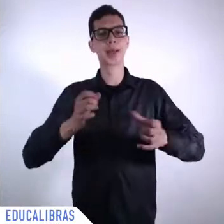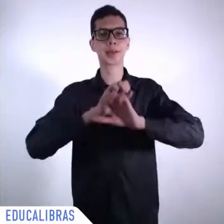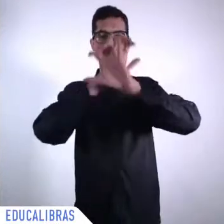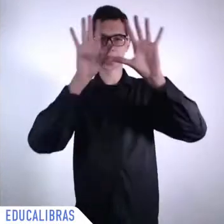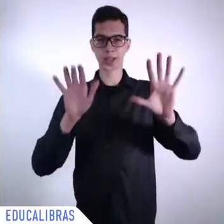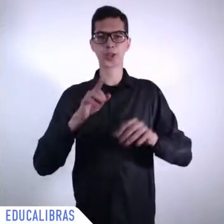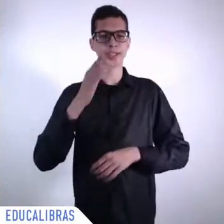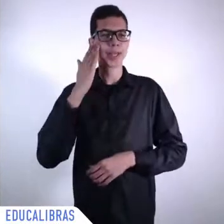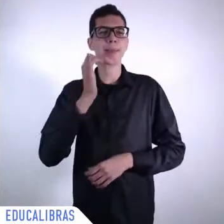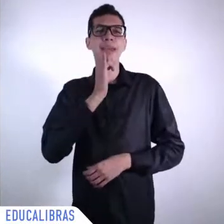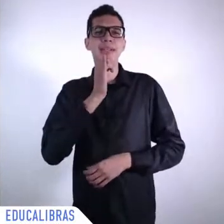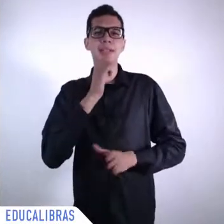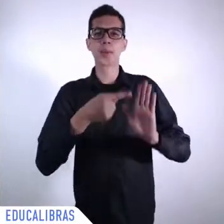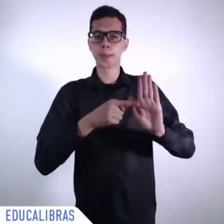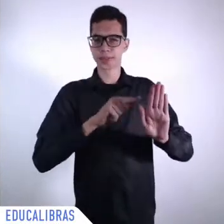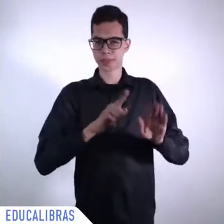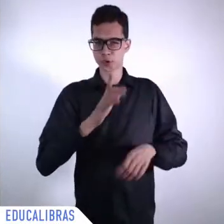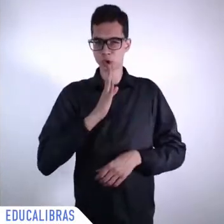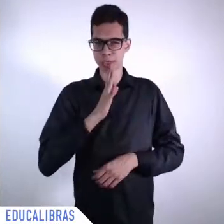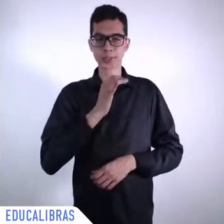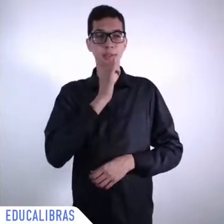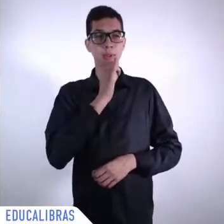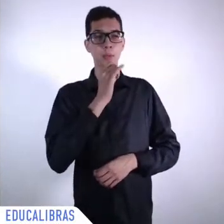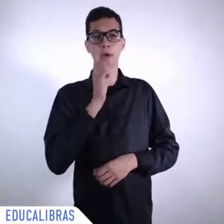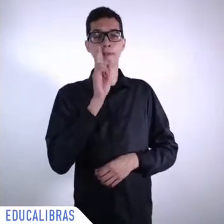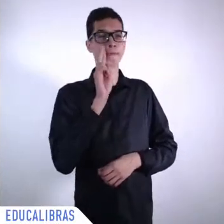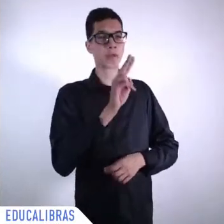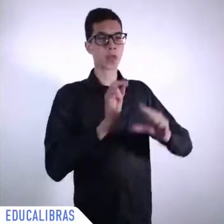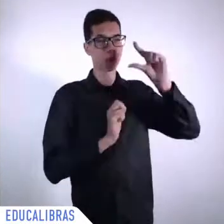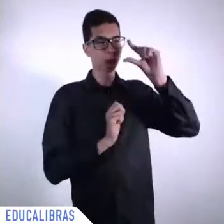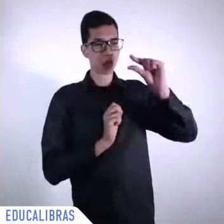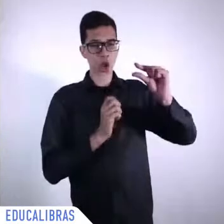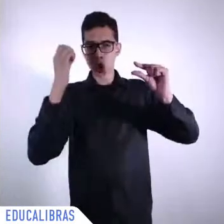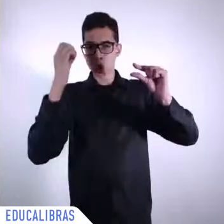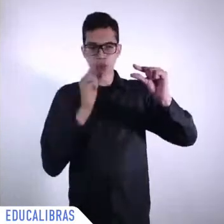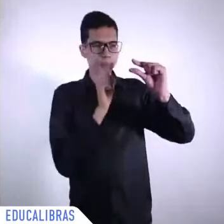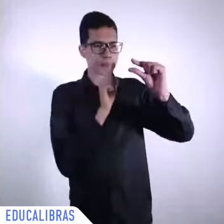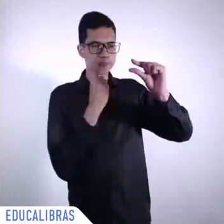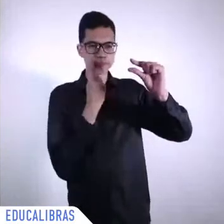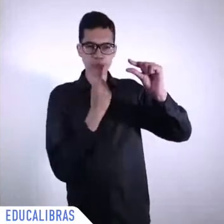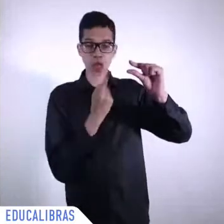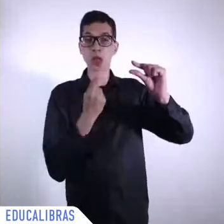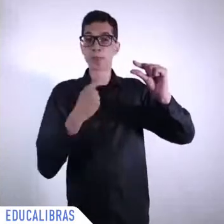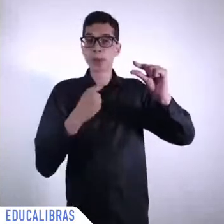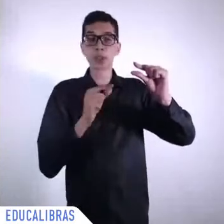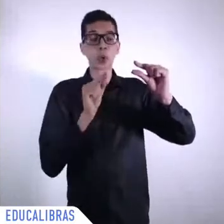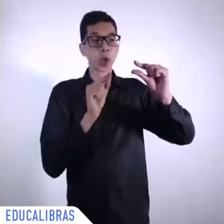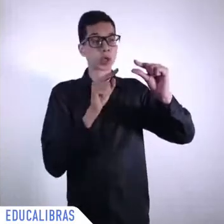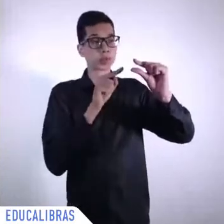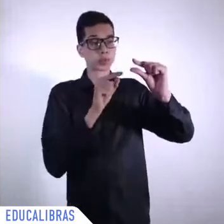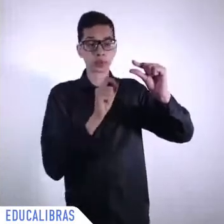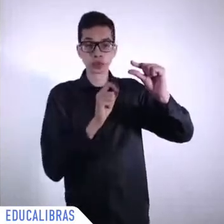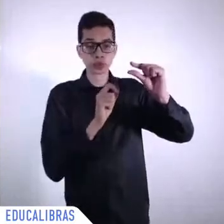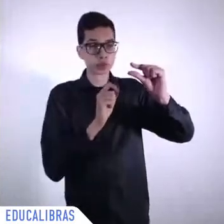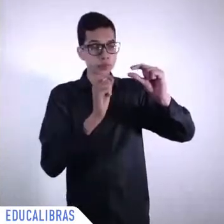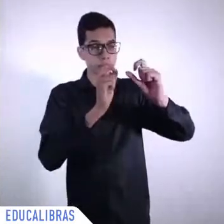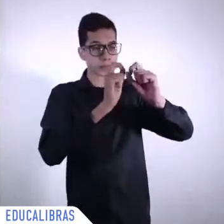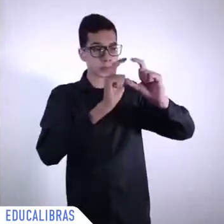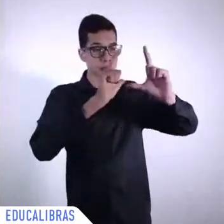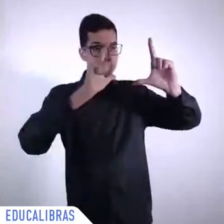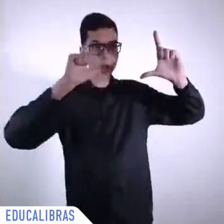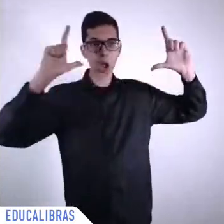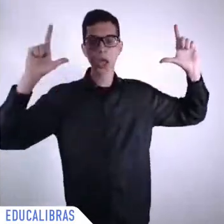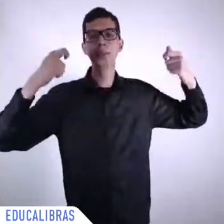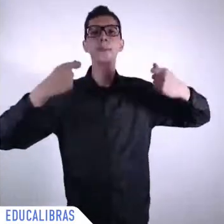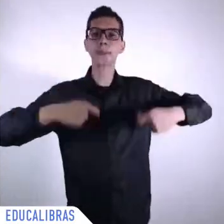ground for optimism. And then I would have, I mean, I would expand about the importance in our case of South American integration. I like